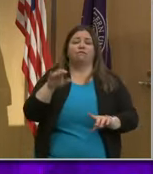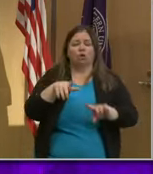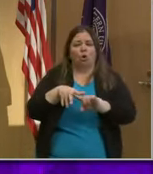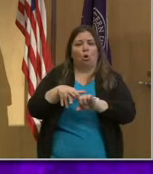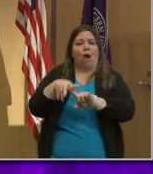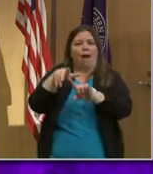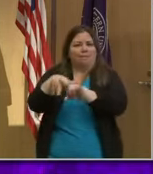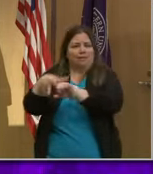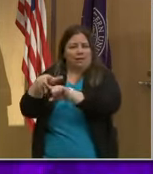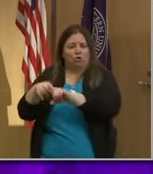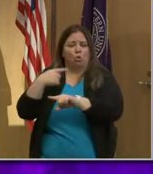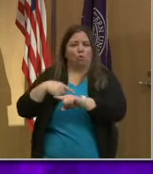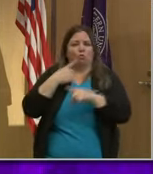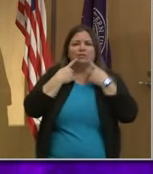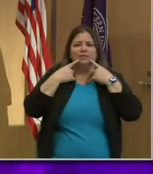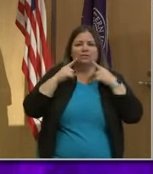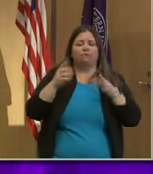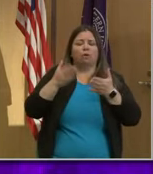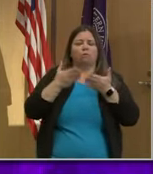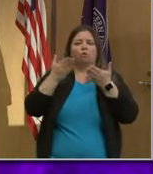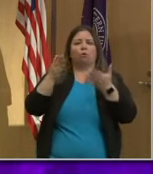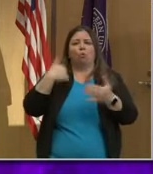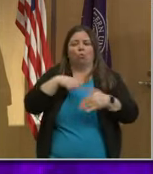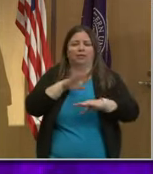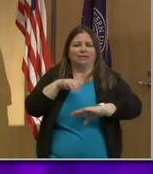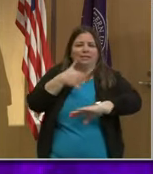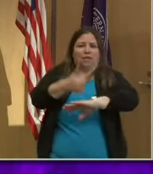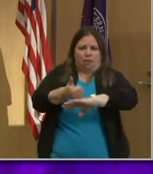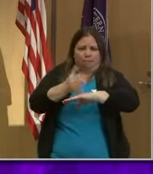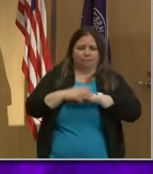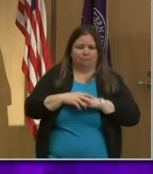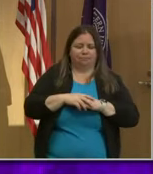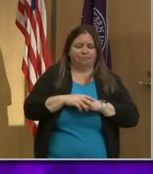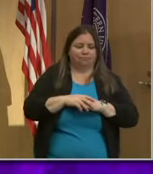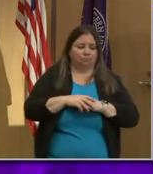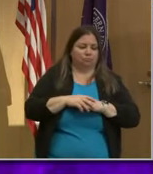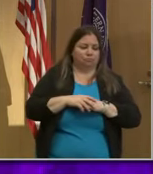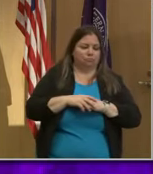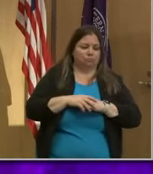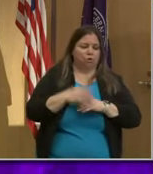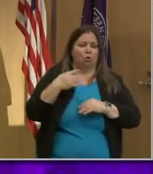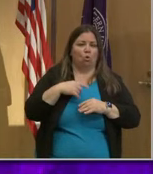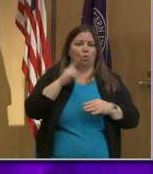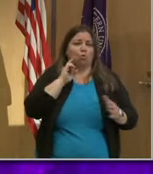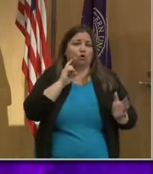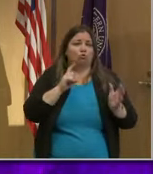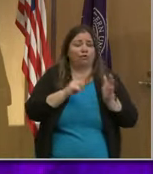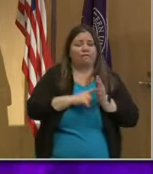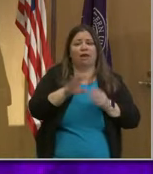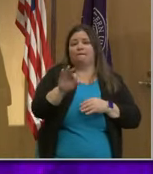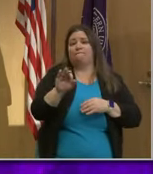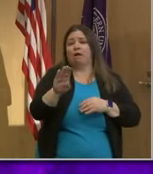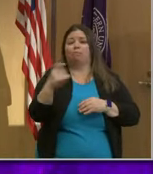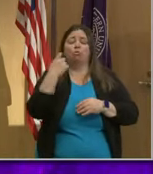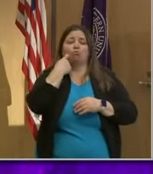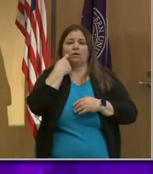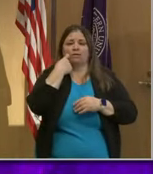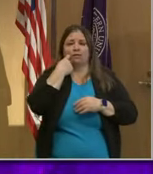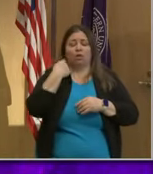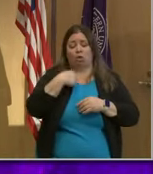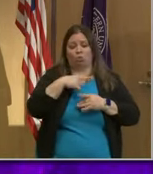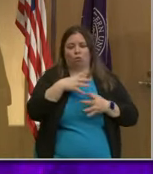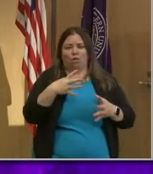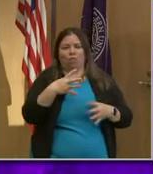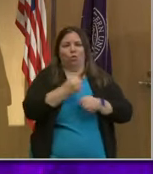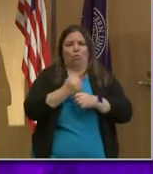We were successful with the proposal we put together, and we were notified in February that we were the winner.